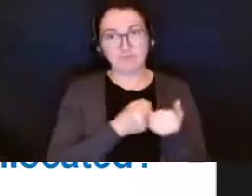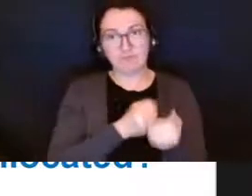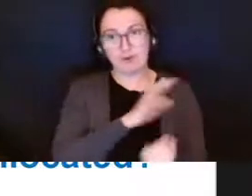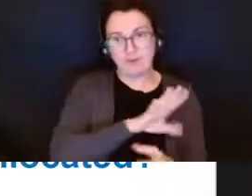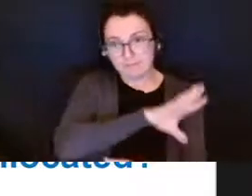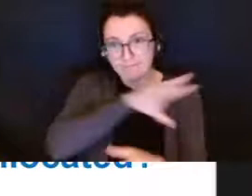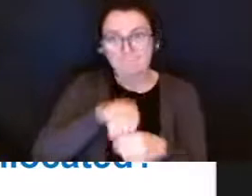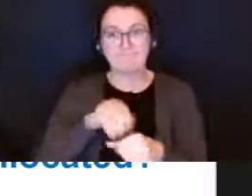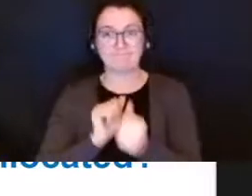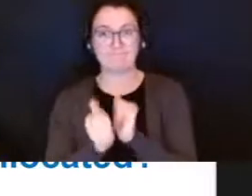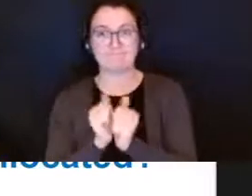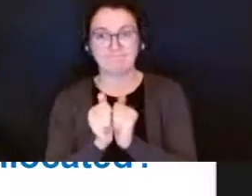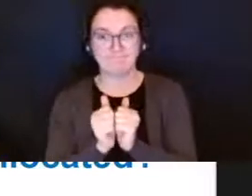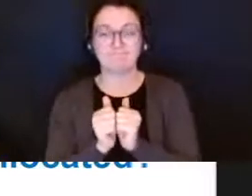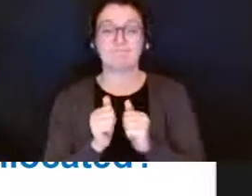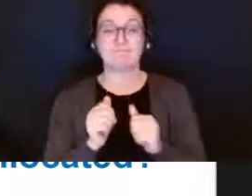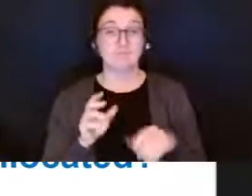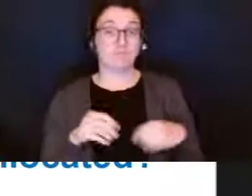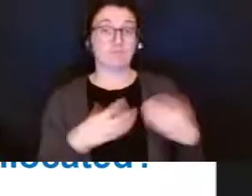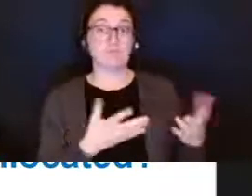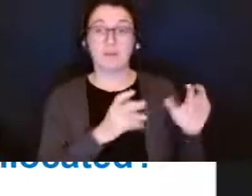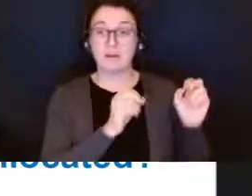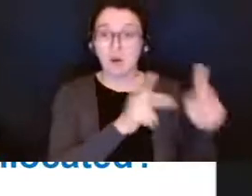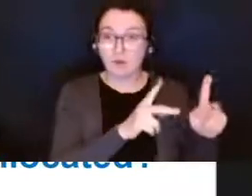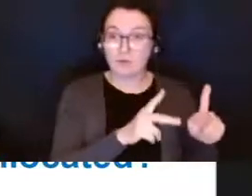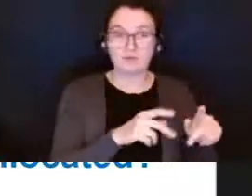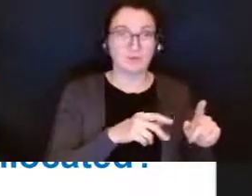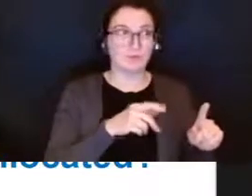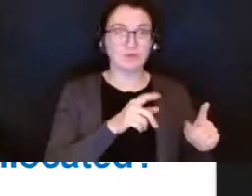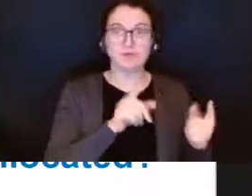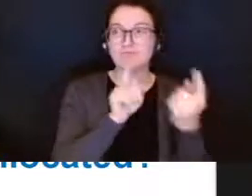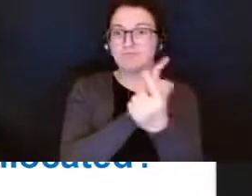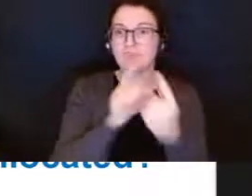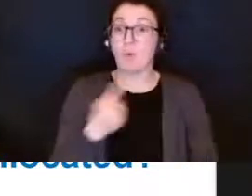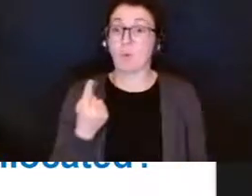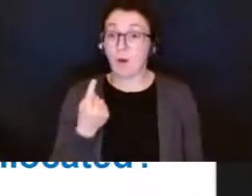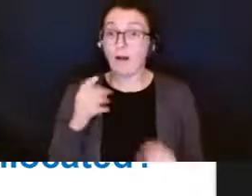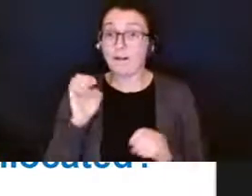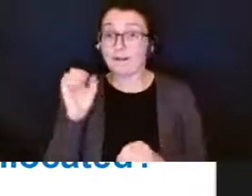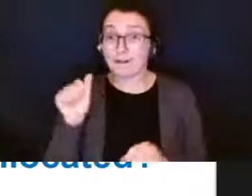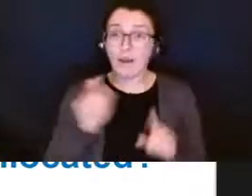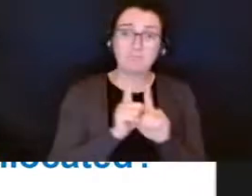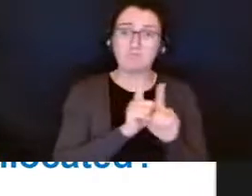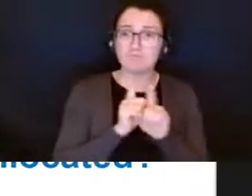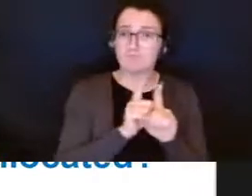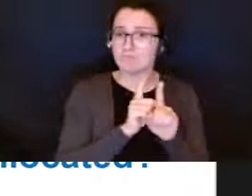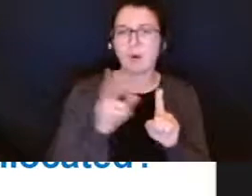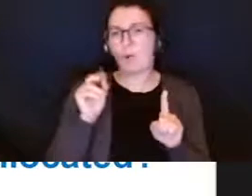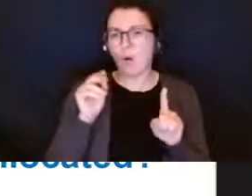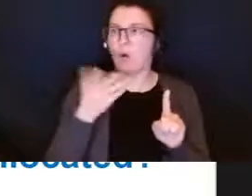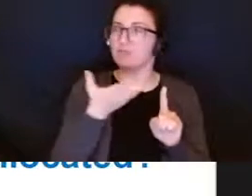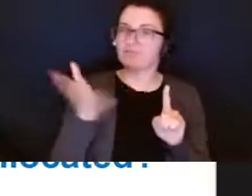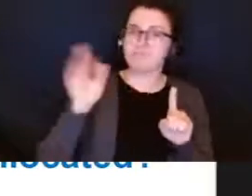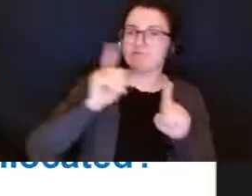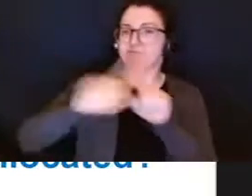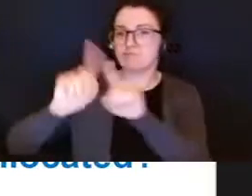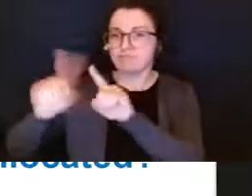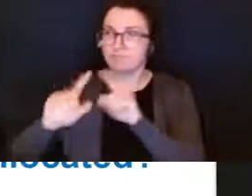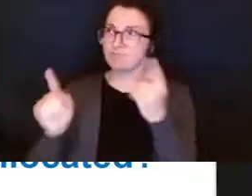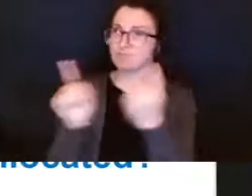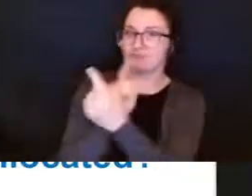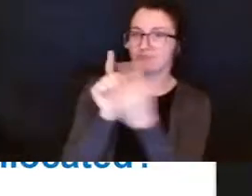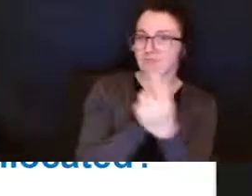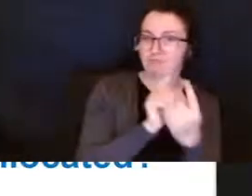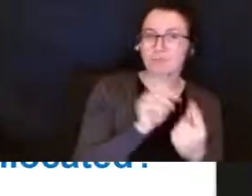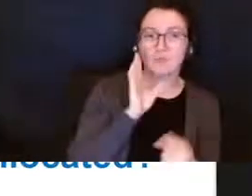providing opportunities for students to work with a variety of educational assistance educational assistance are allocated to schools